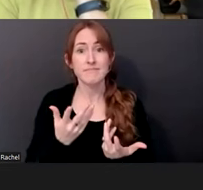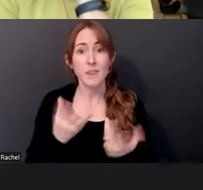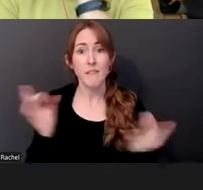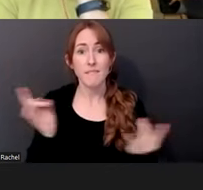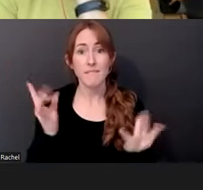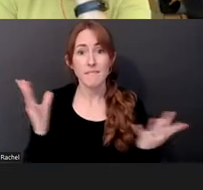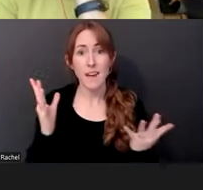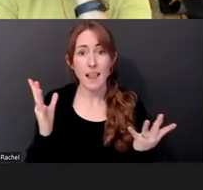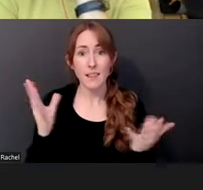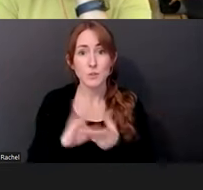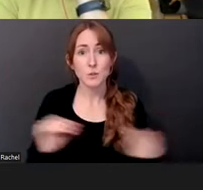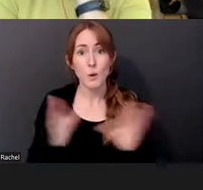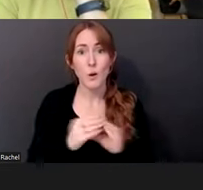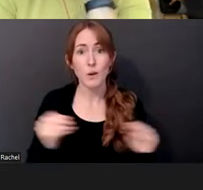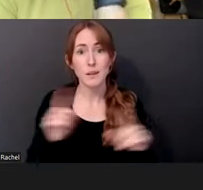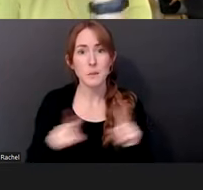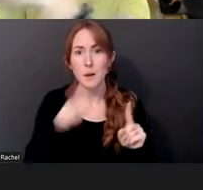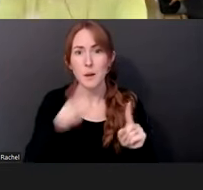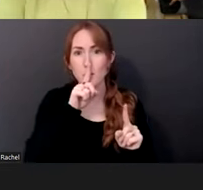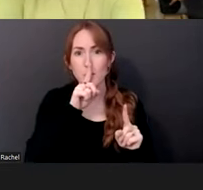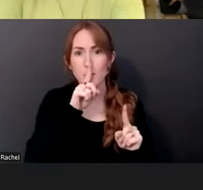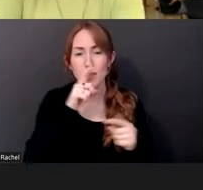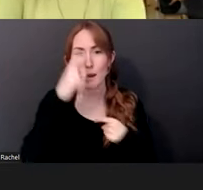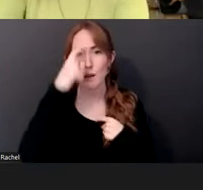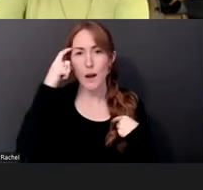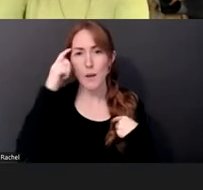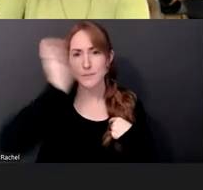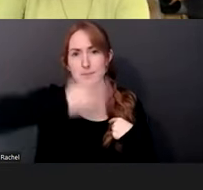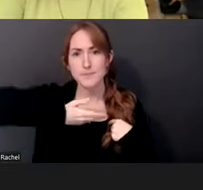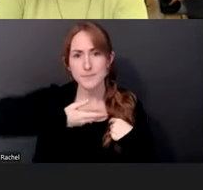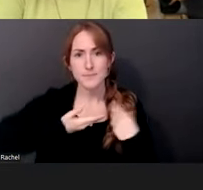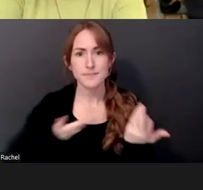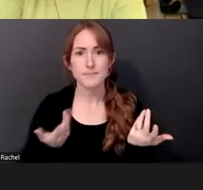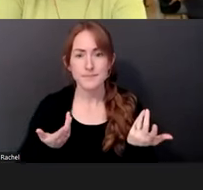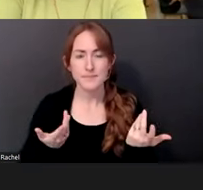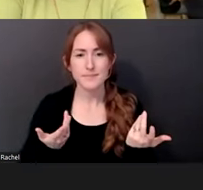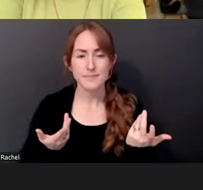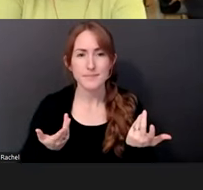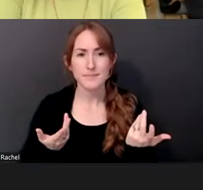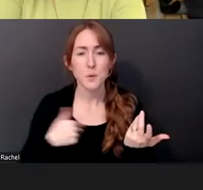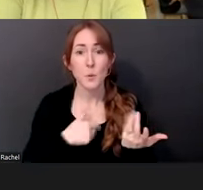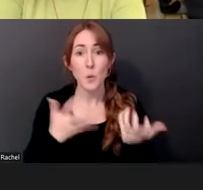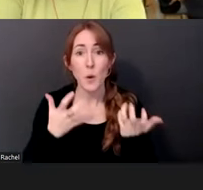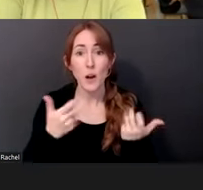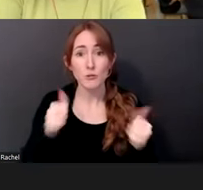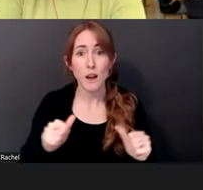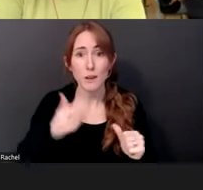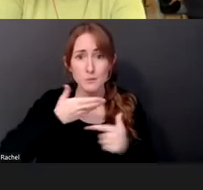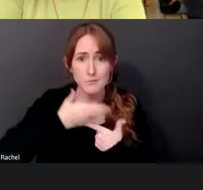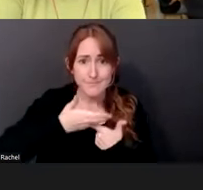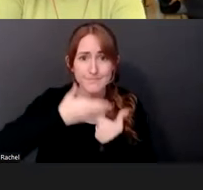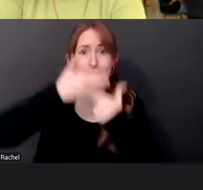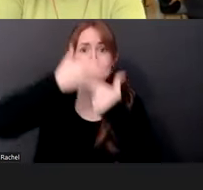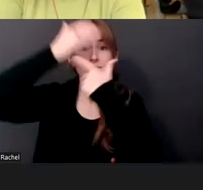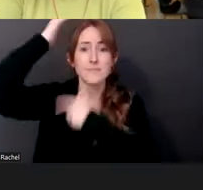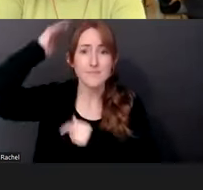not really being aware of the consequences of it. so we, we wanted to try to get through that. And, um,